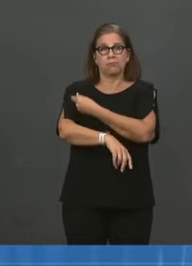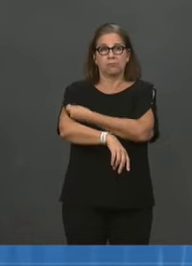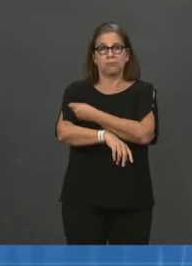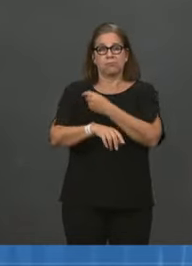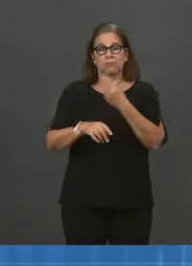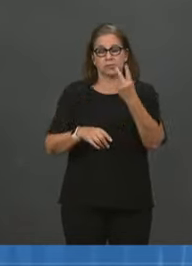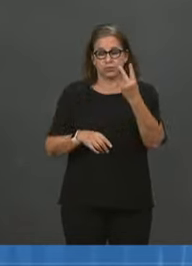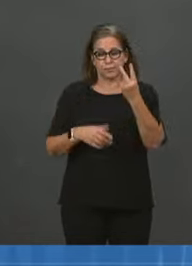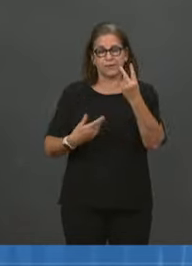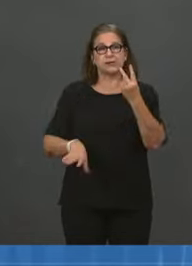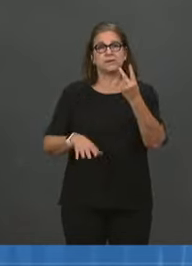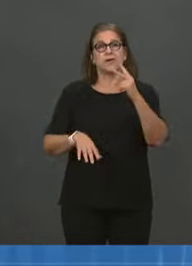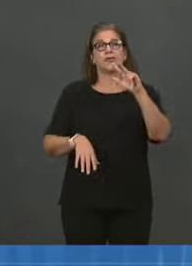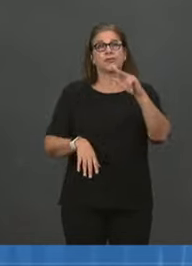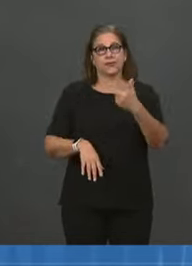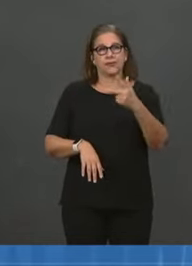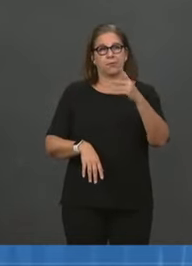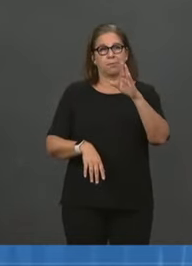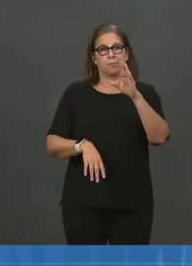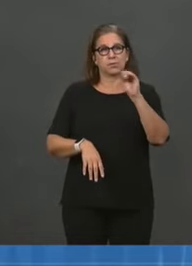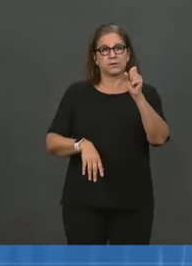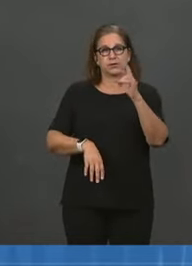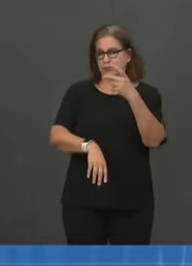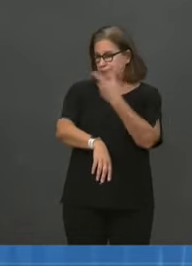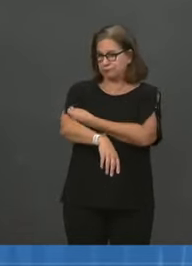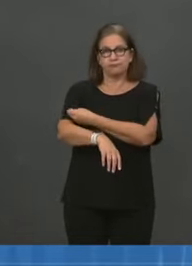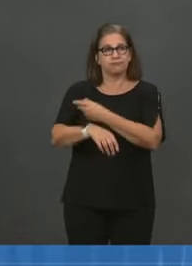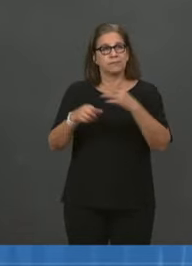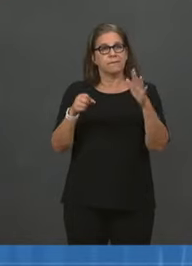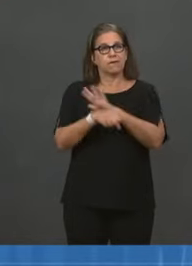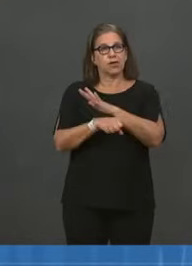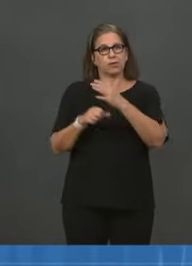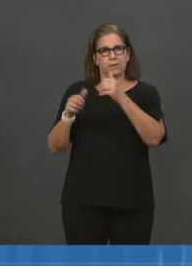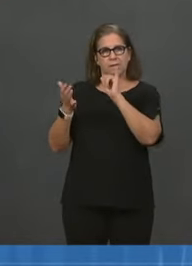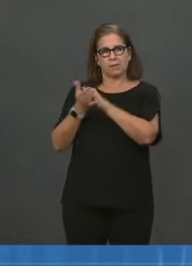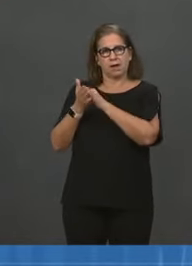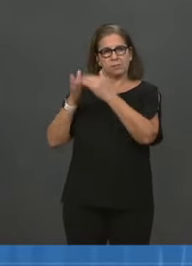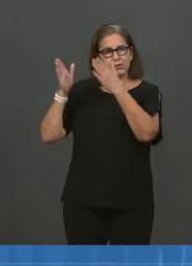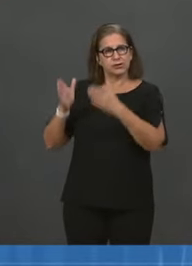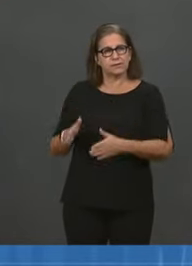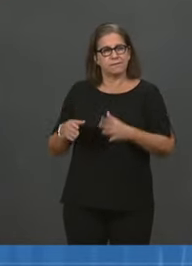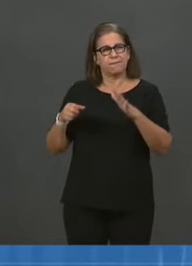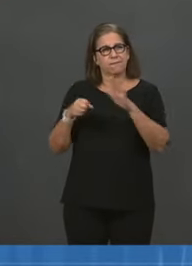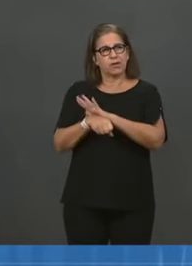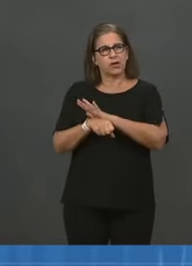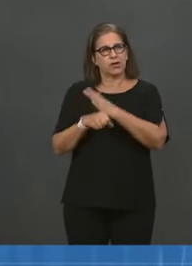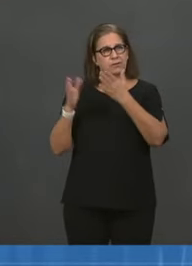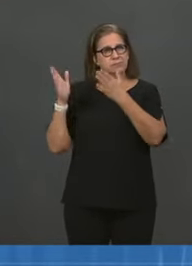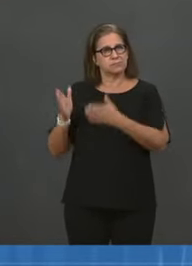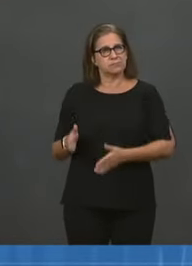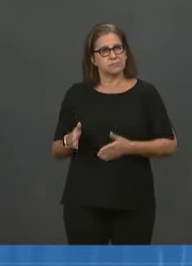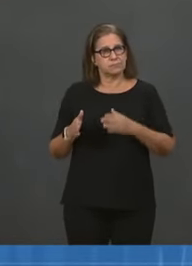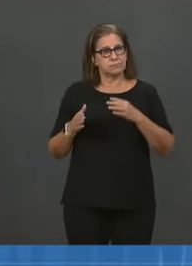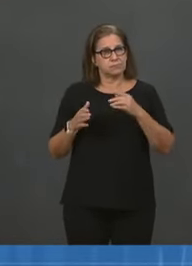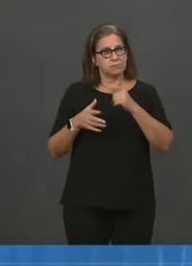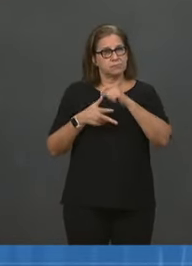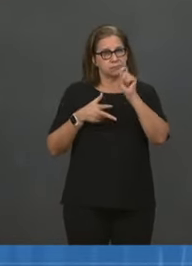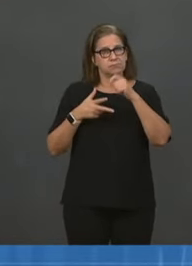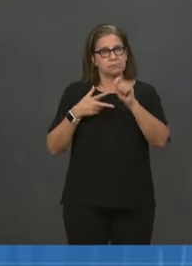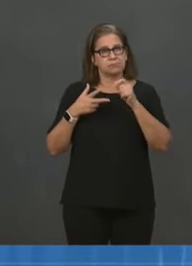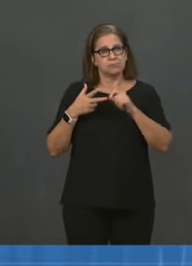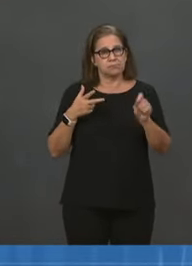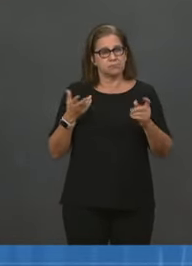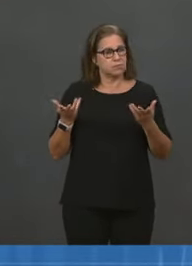get one by a certain timeframe to maintain their fully vaccinated status? Mr. Dr. Fauci. Yeah, thanks for that